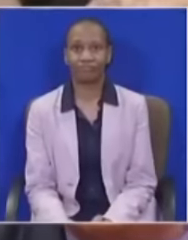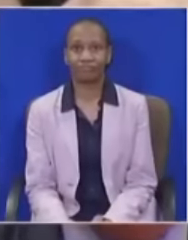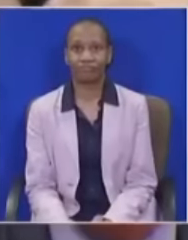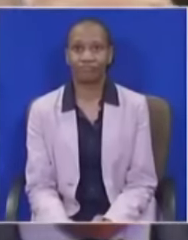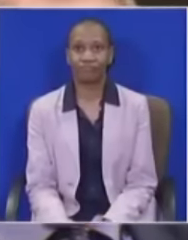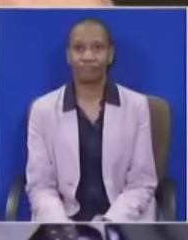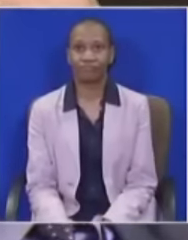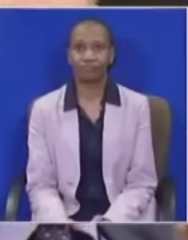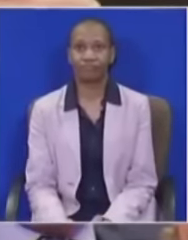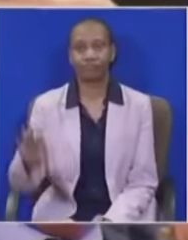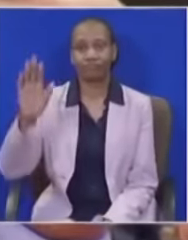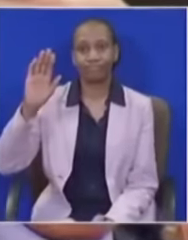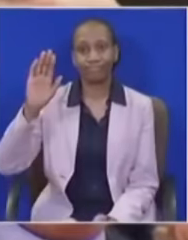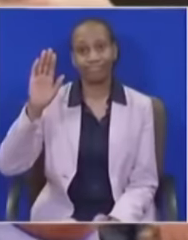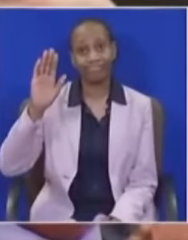Honorable Members.